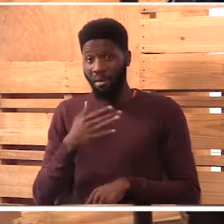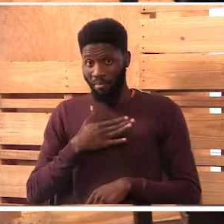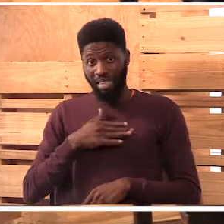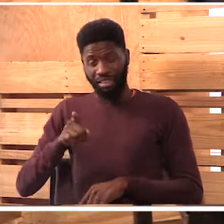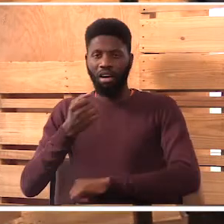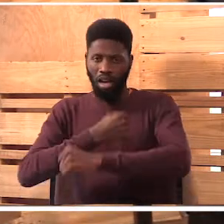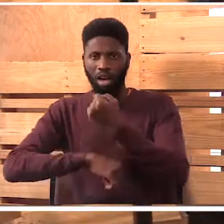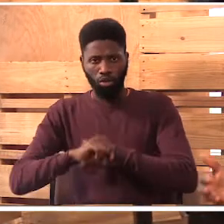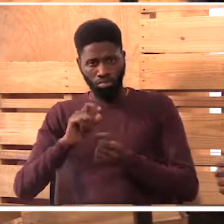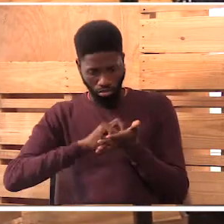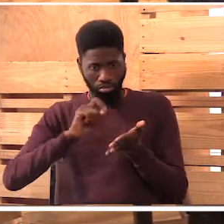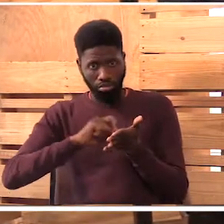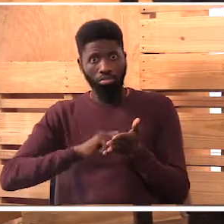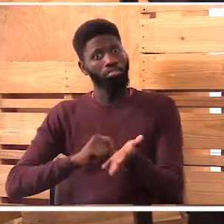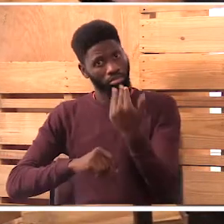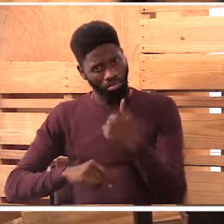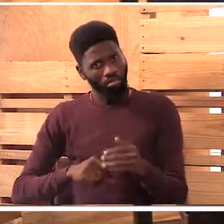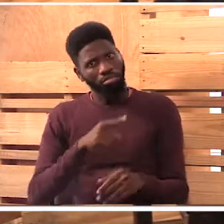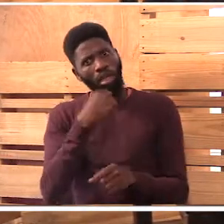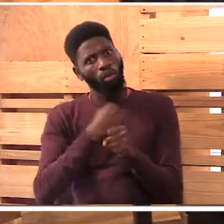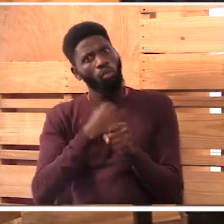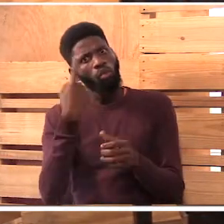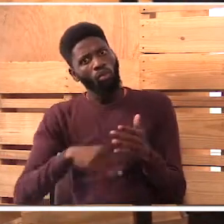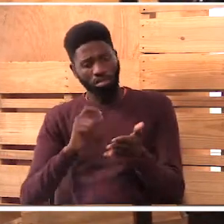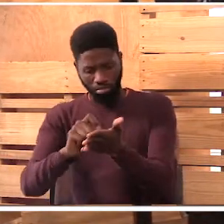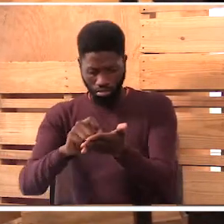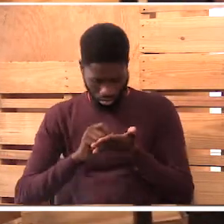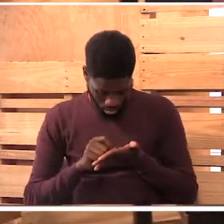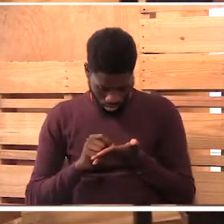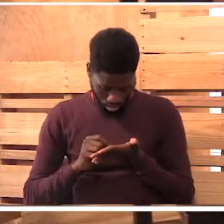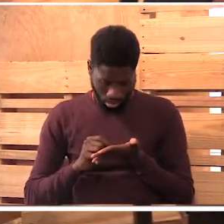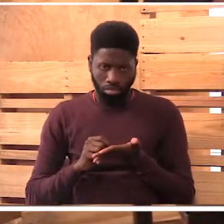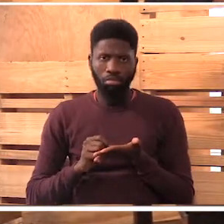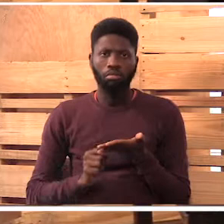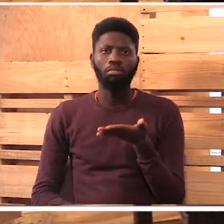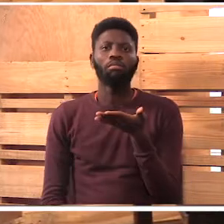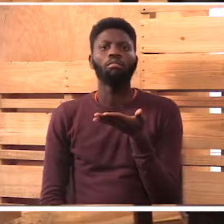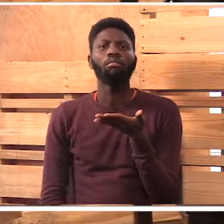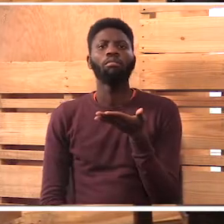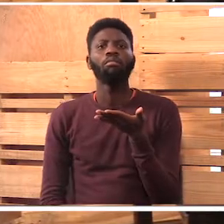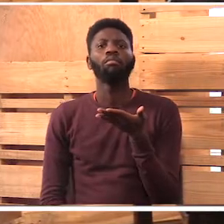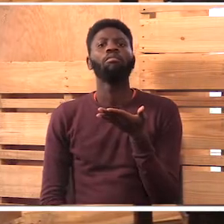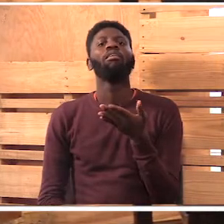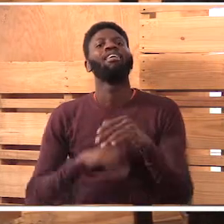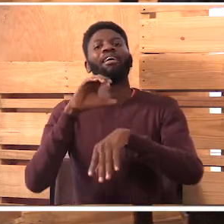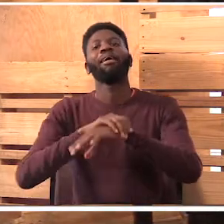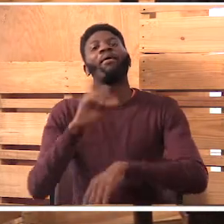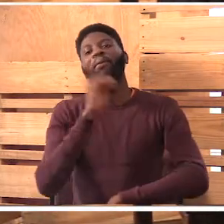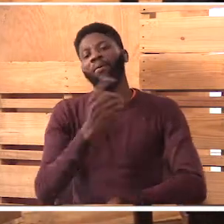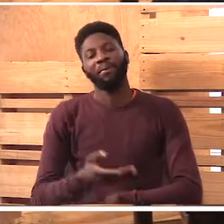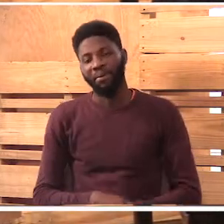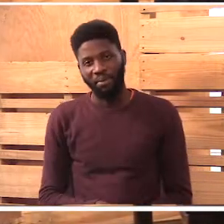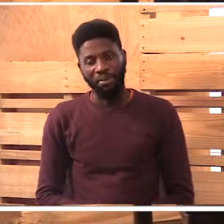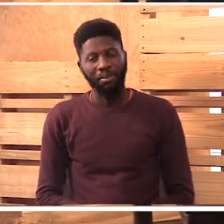take action, ya kuandikia mwalimu. Tell me whatever she does. Oh. Right for me. Apo unakama, unakama atu.